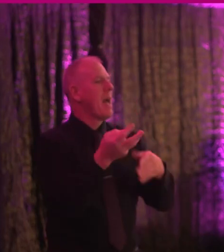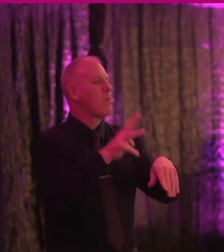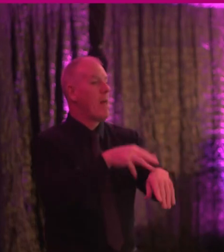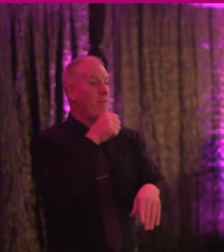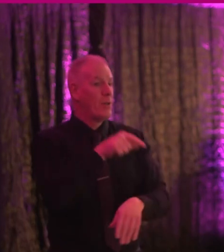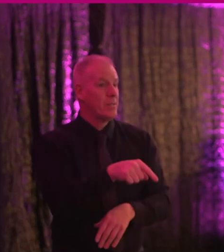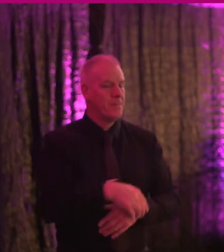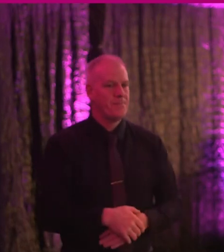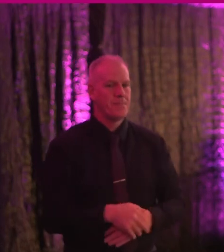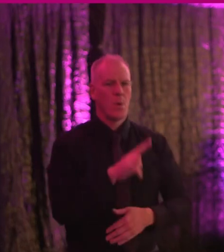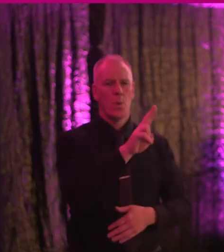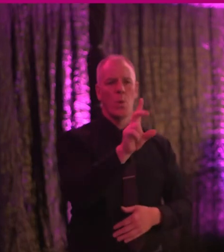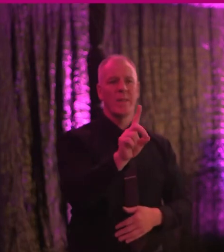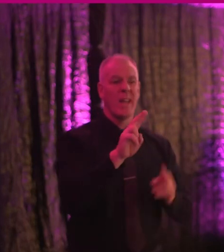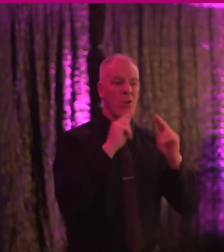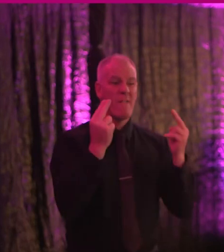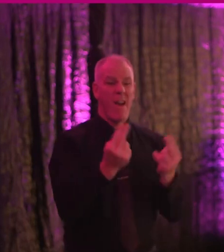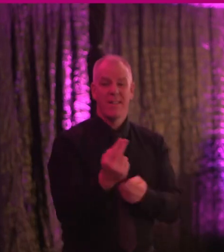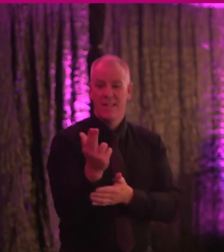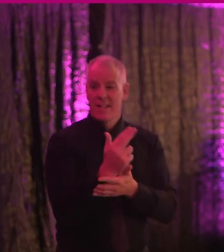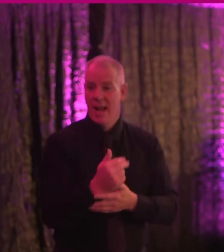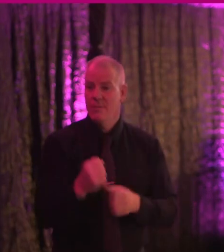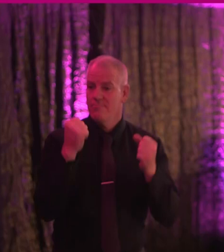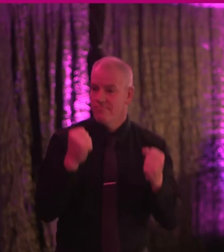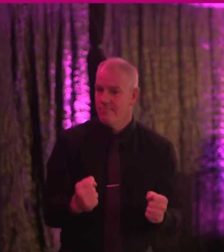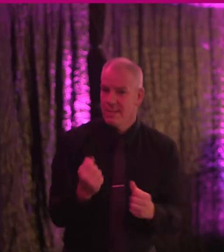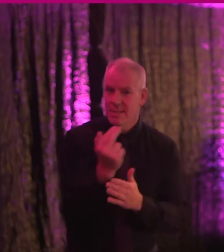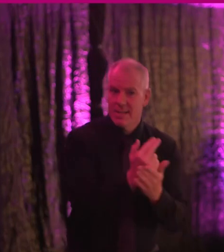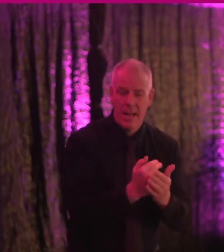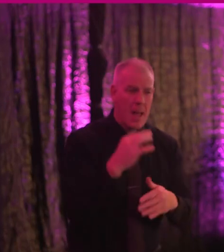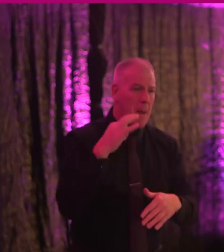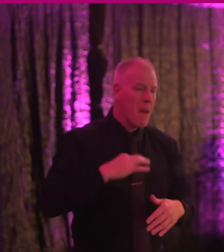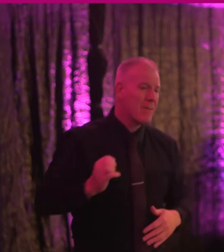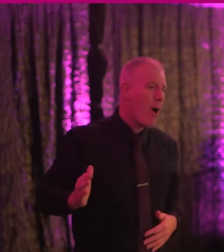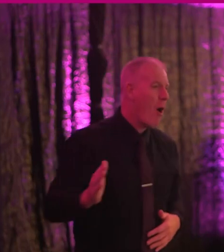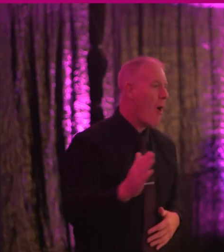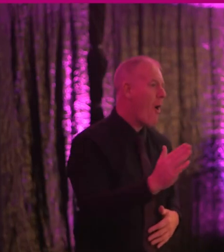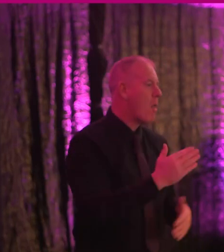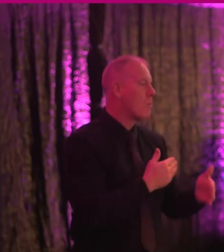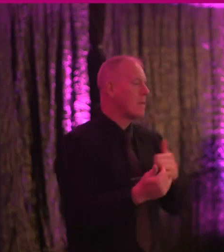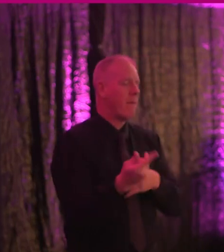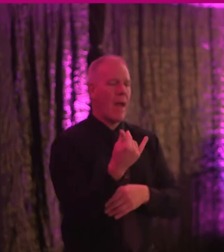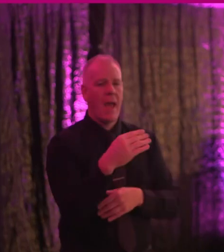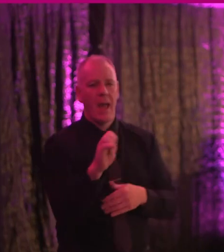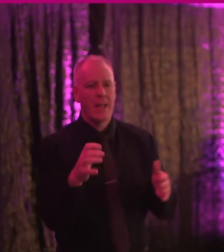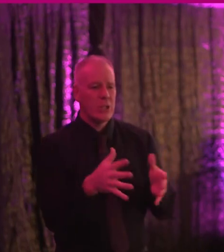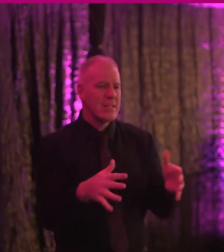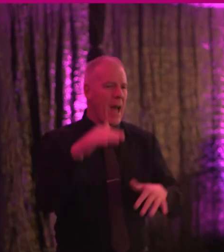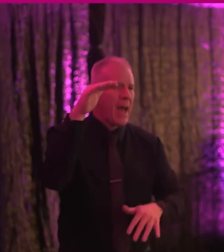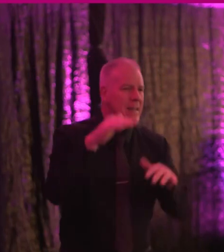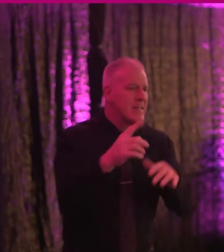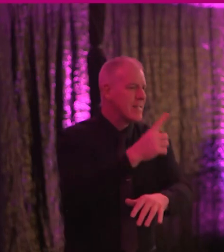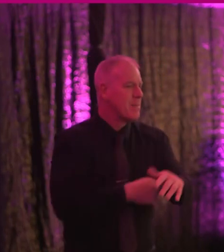Universal design is good design. It benefits everyone, regardless of their age, size or disability.